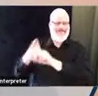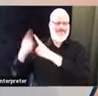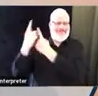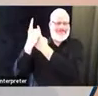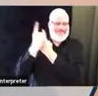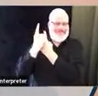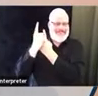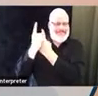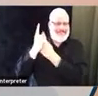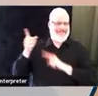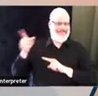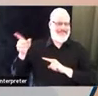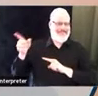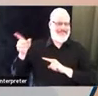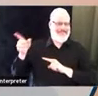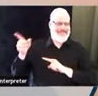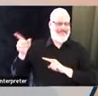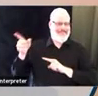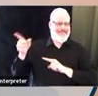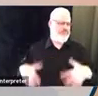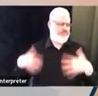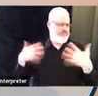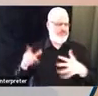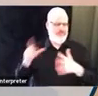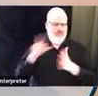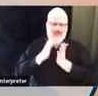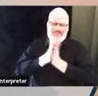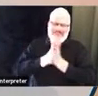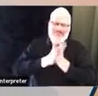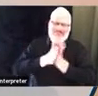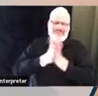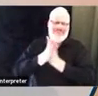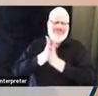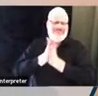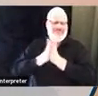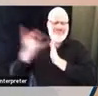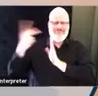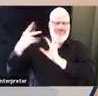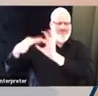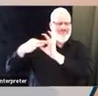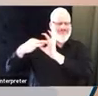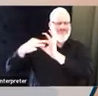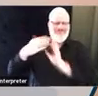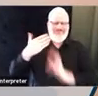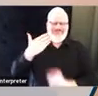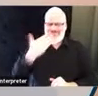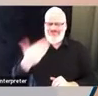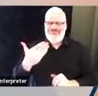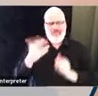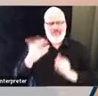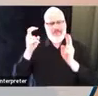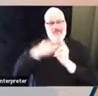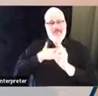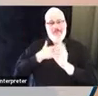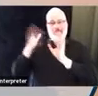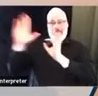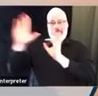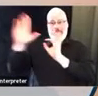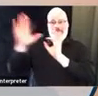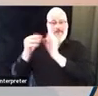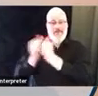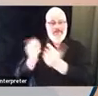and passionate about and he about the fire service and his role in it. And he always encouraged us to get out right away and